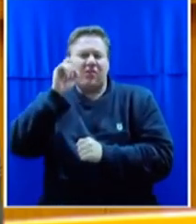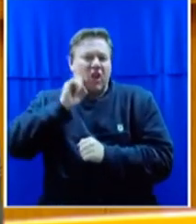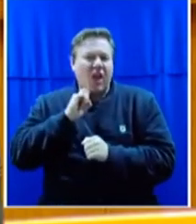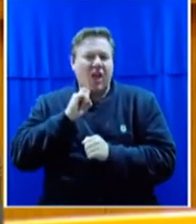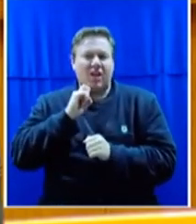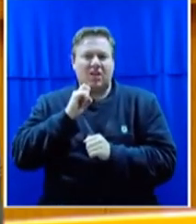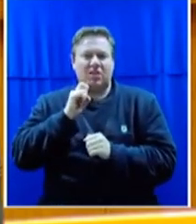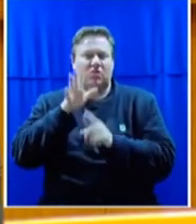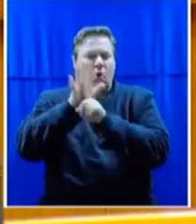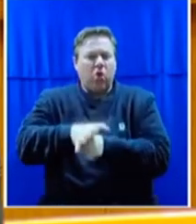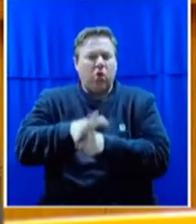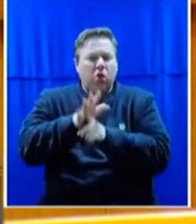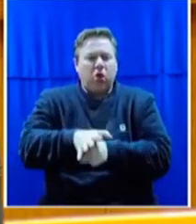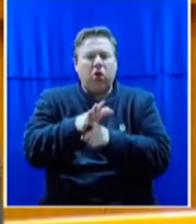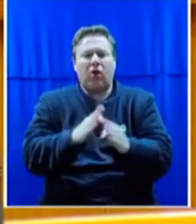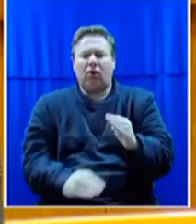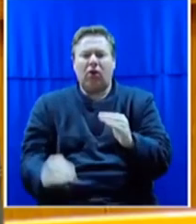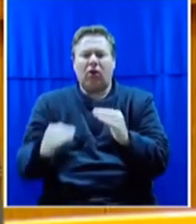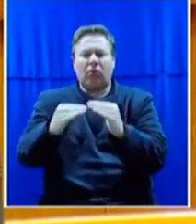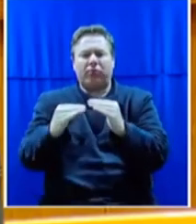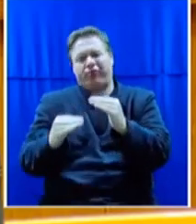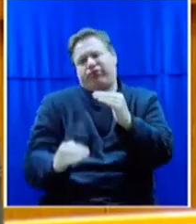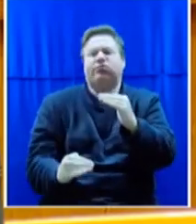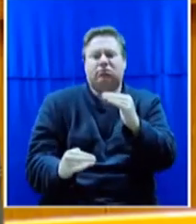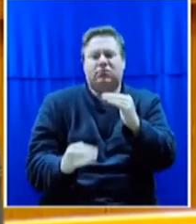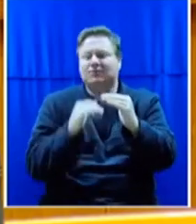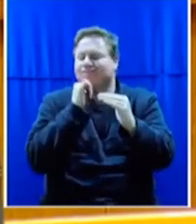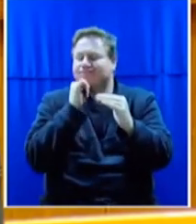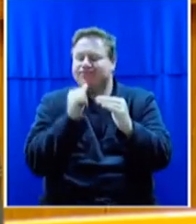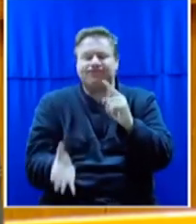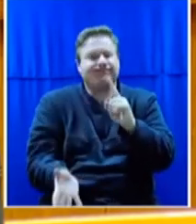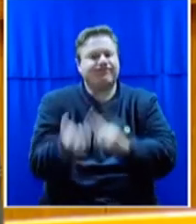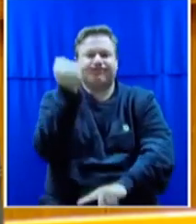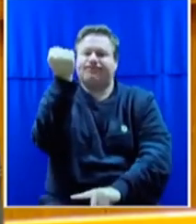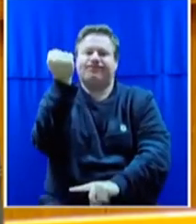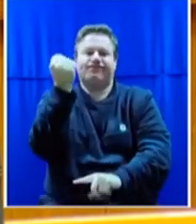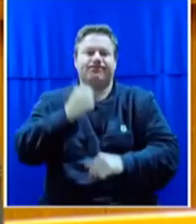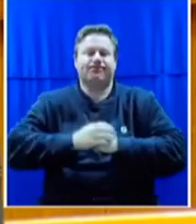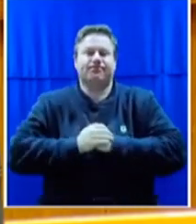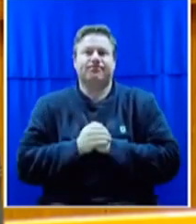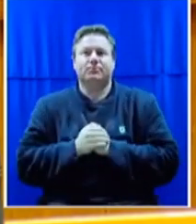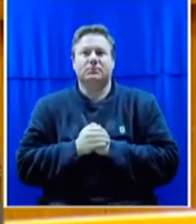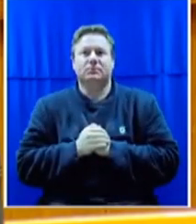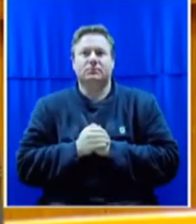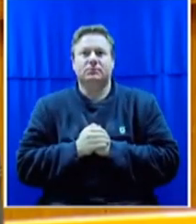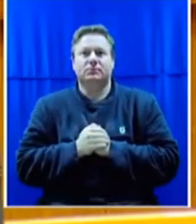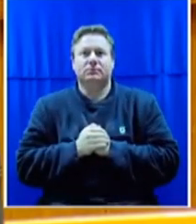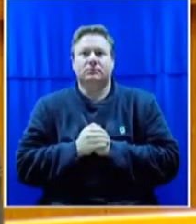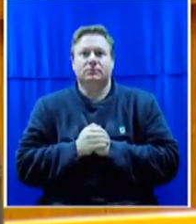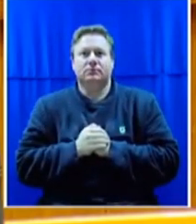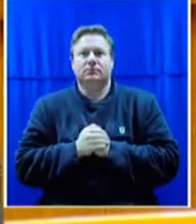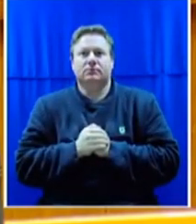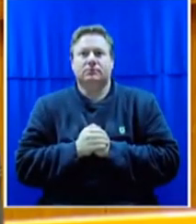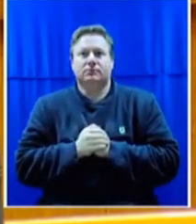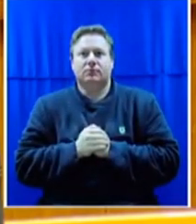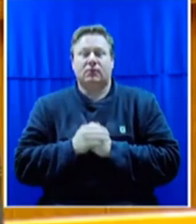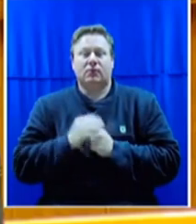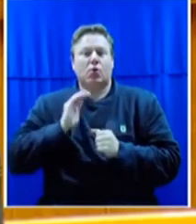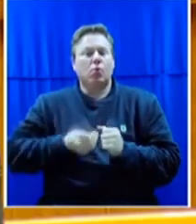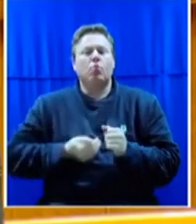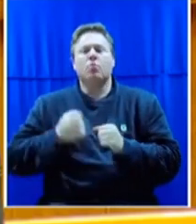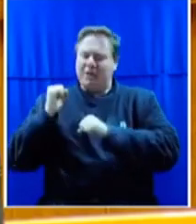and equality remains a far-fetched ideal we can't seem to grasp. Like many women for centuries,